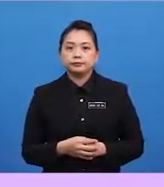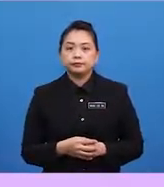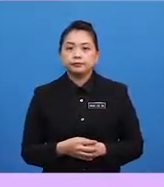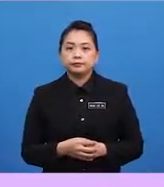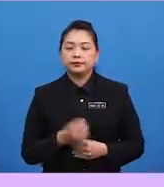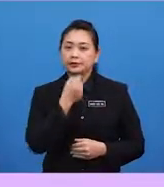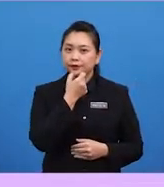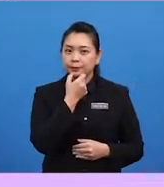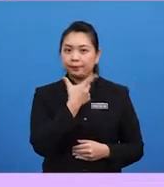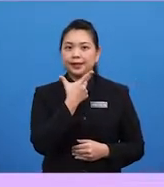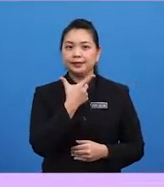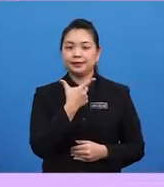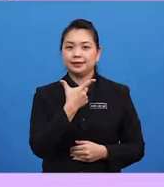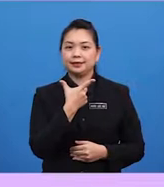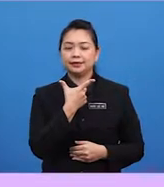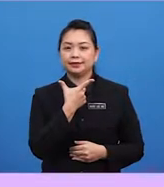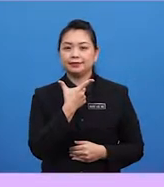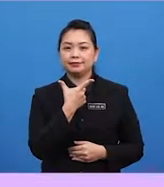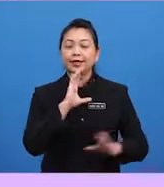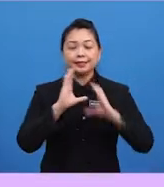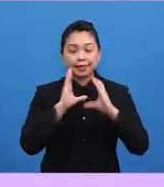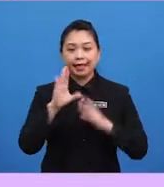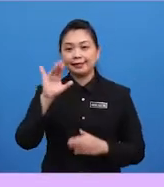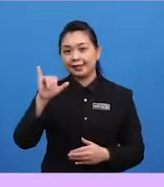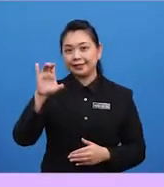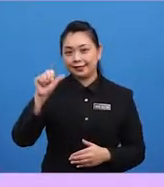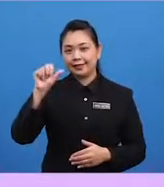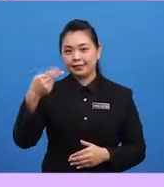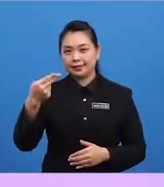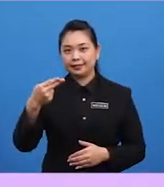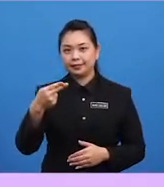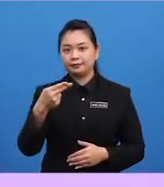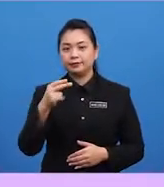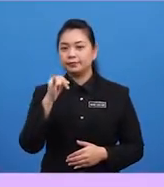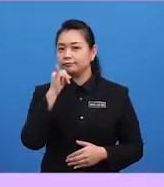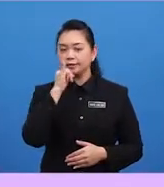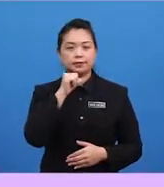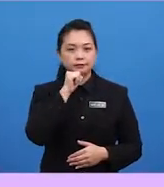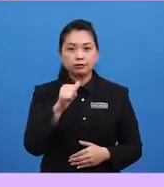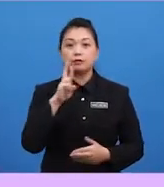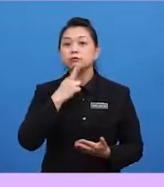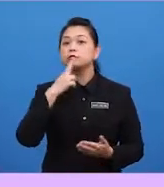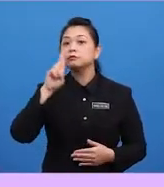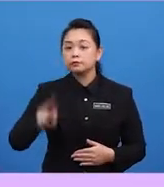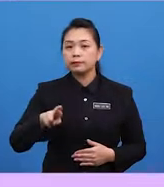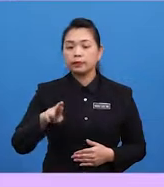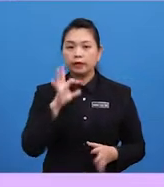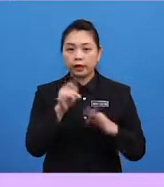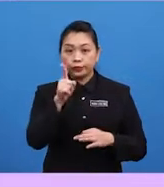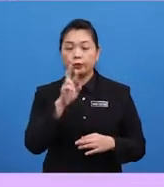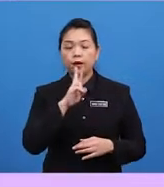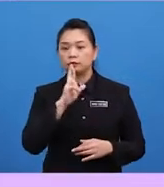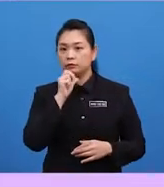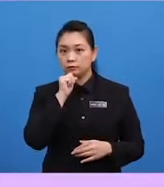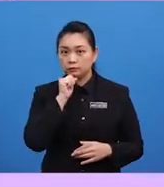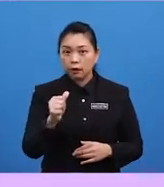Smiling and happily say, yeah, it isn't rude. If you're not paying attention and